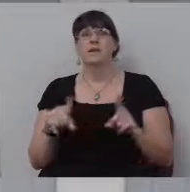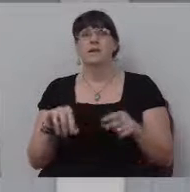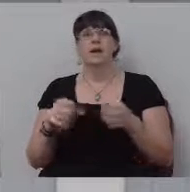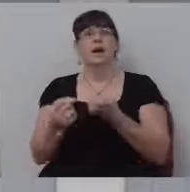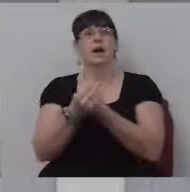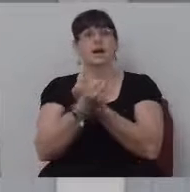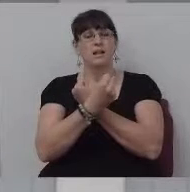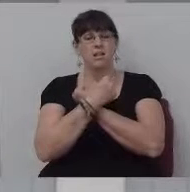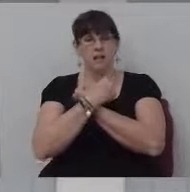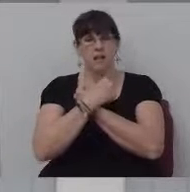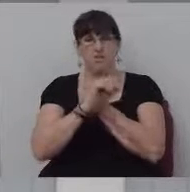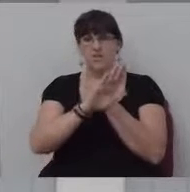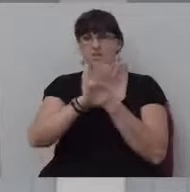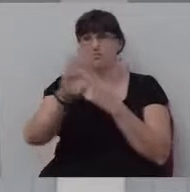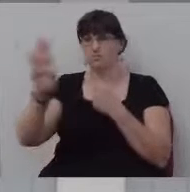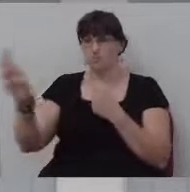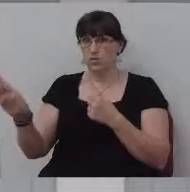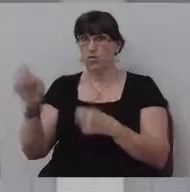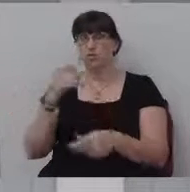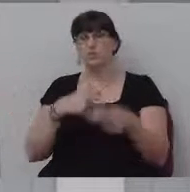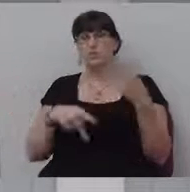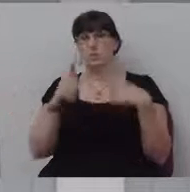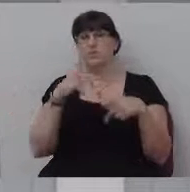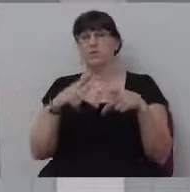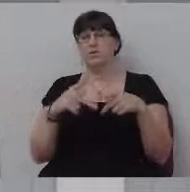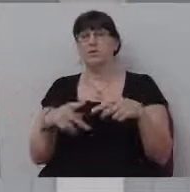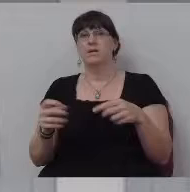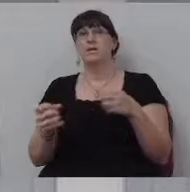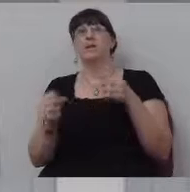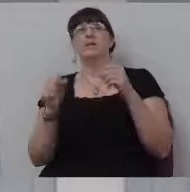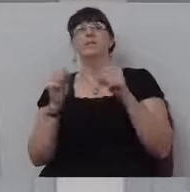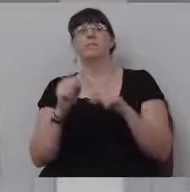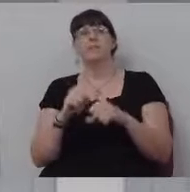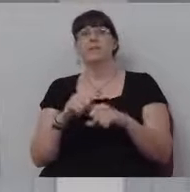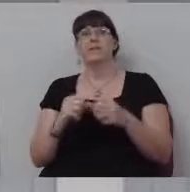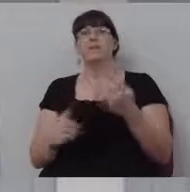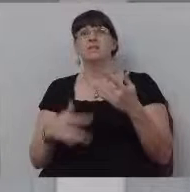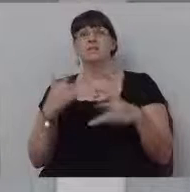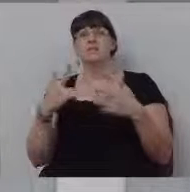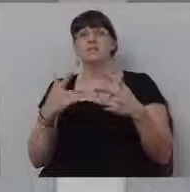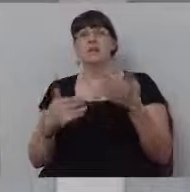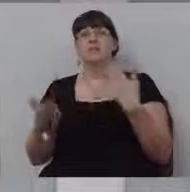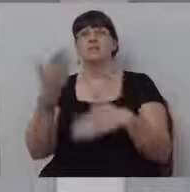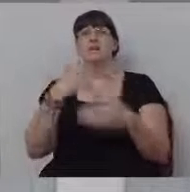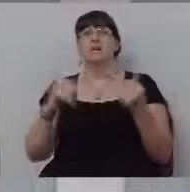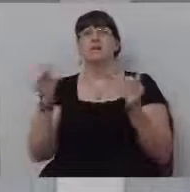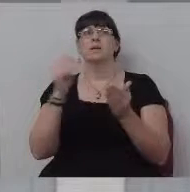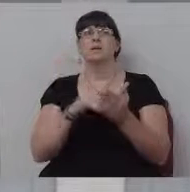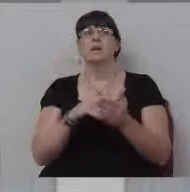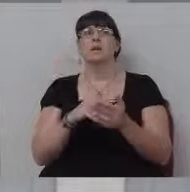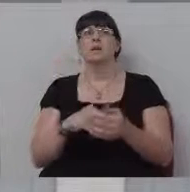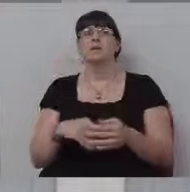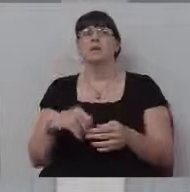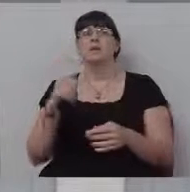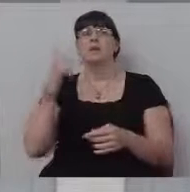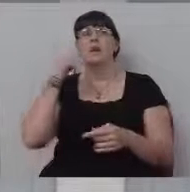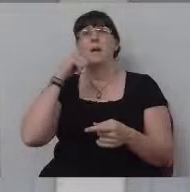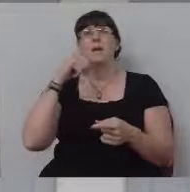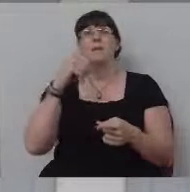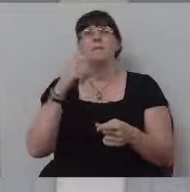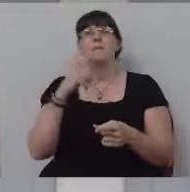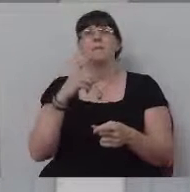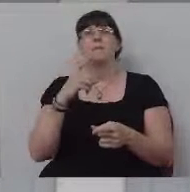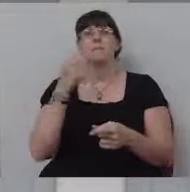loved those people. I absolutely could not wait to get back to church. Mrs. Hollander, she would fix me food